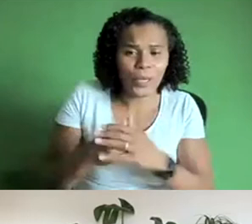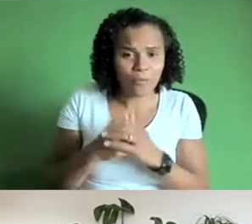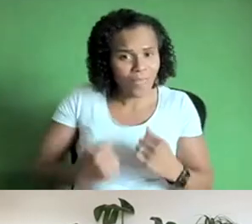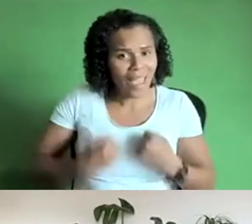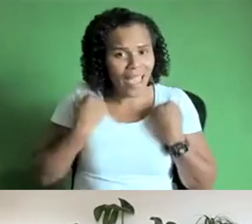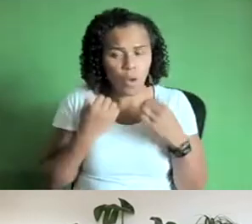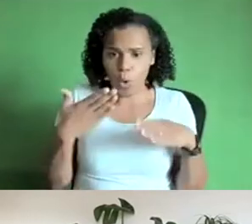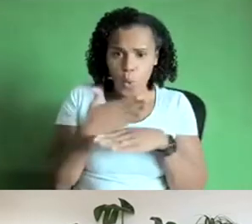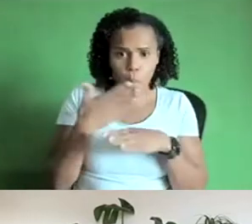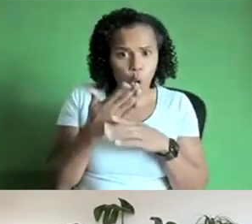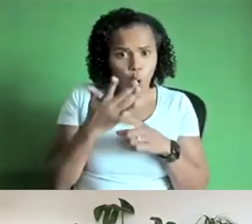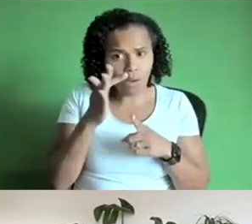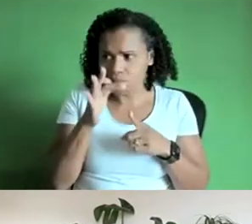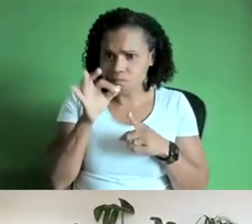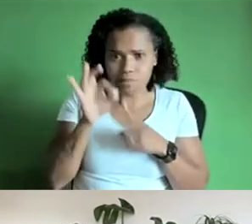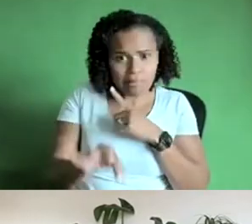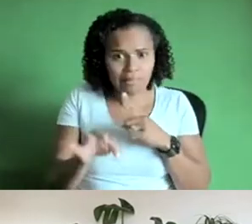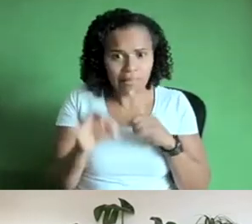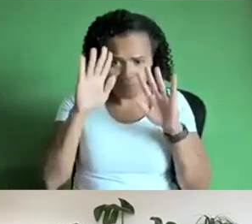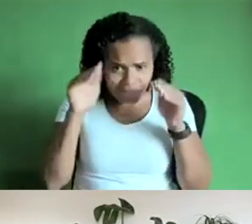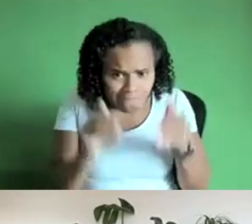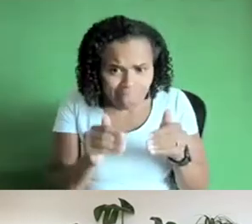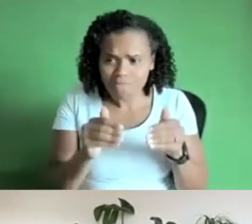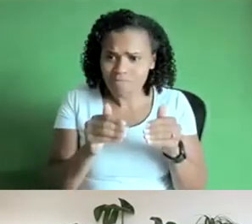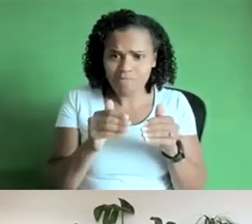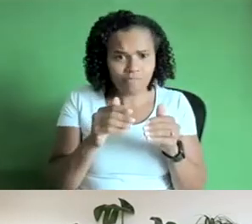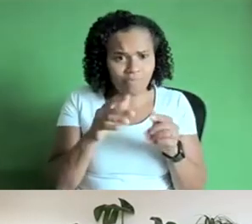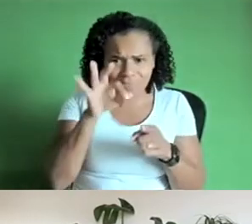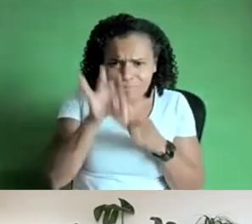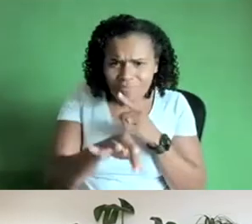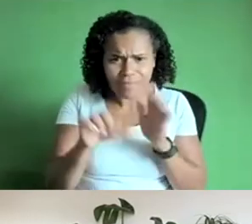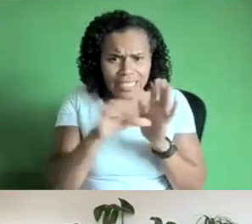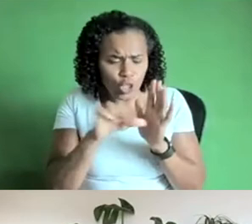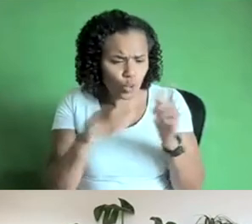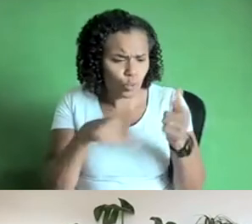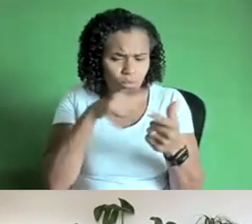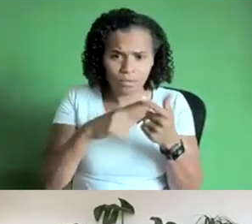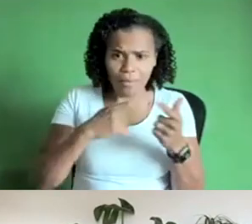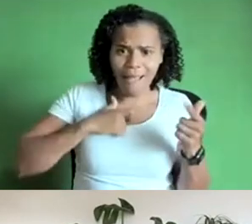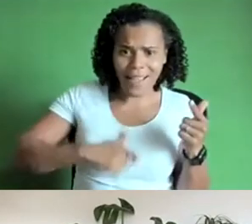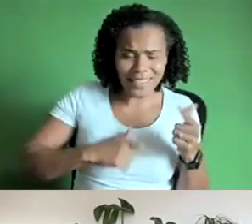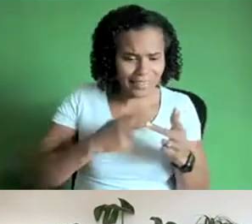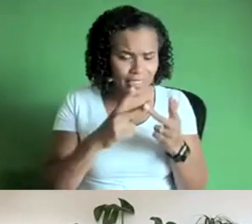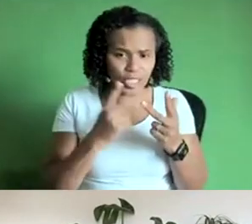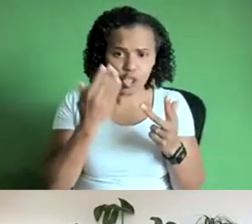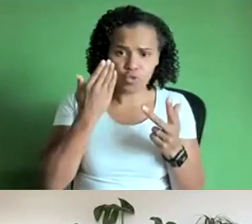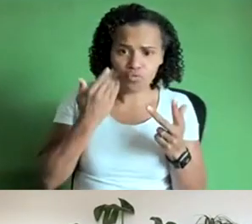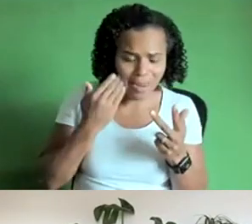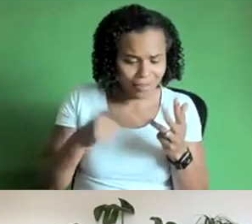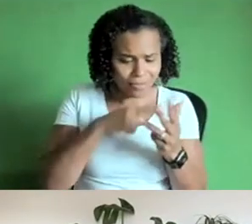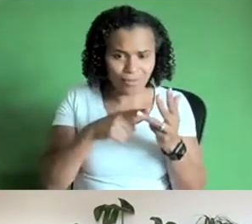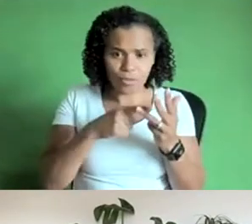has been for many years looking at issues around uh identity race rights and representation